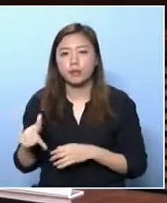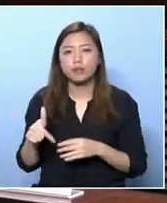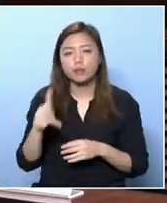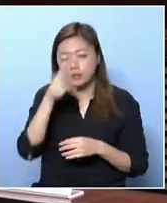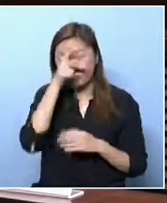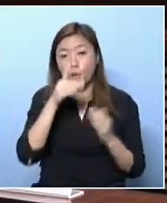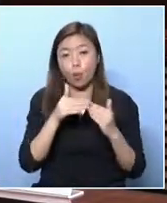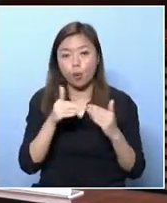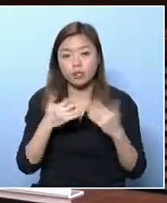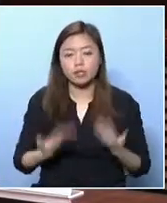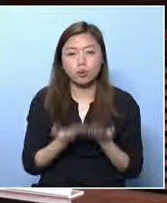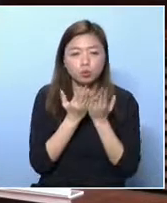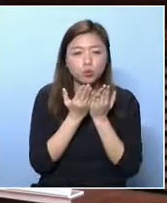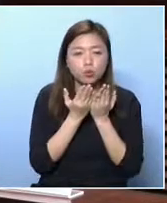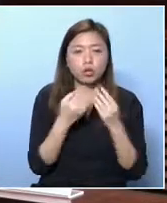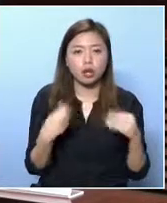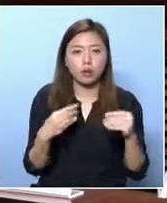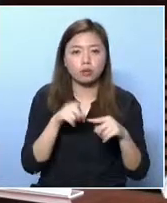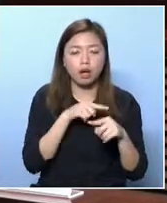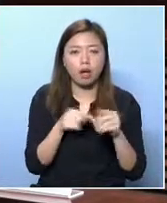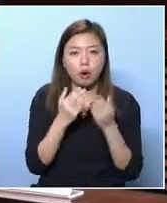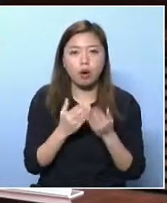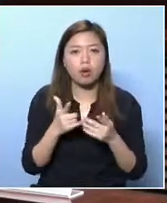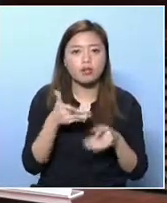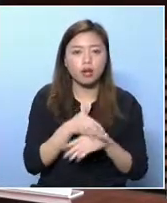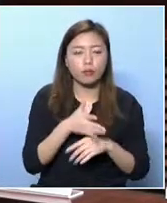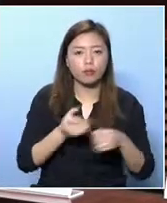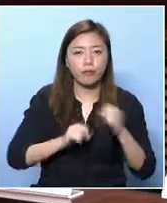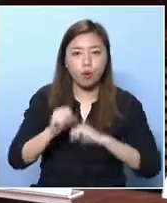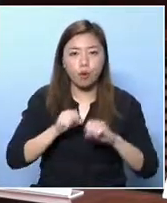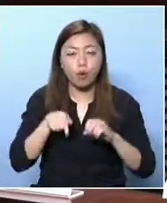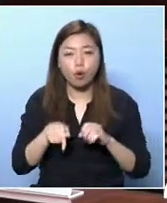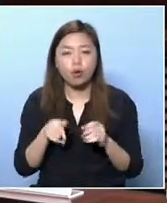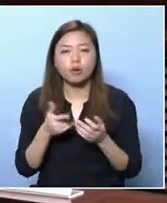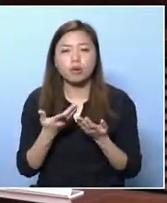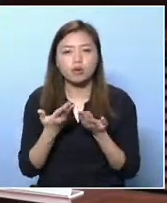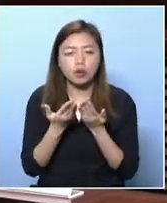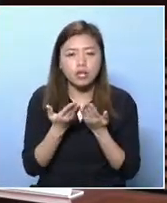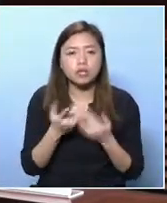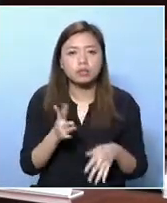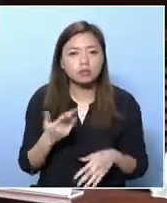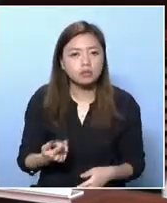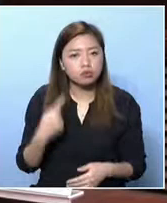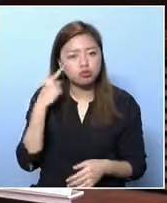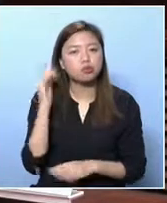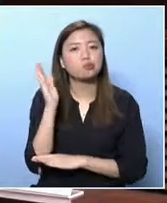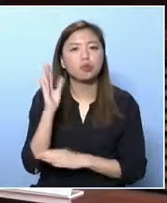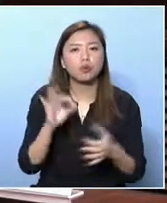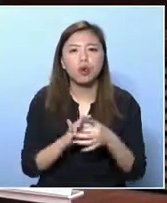rooftop housing. I'm now studying